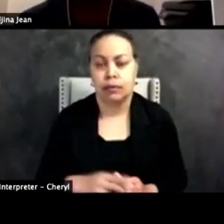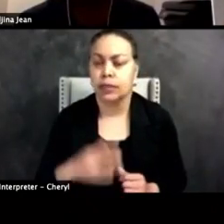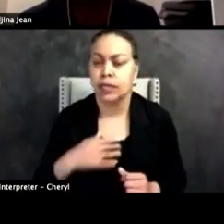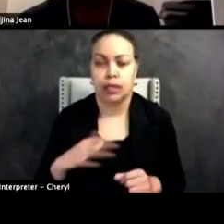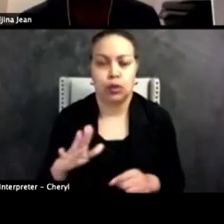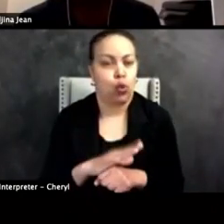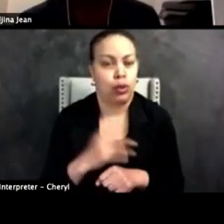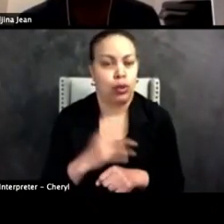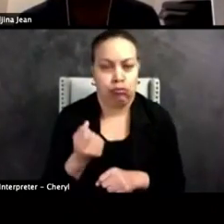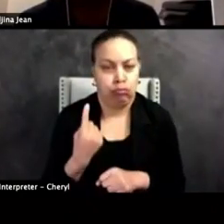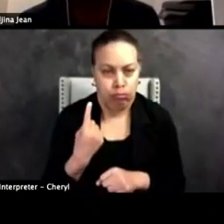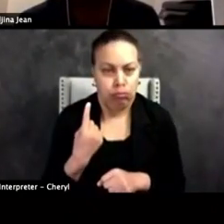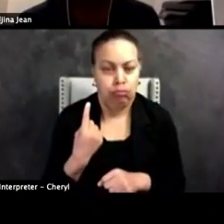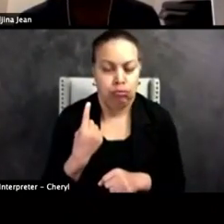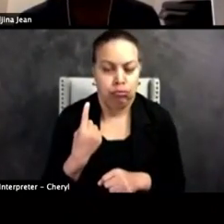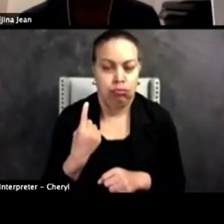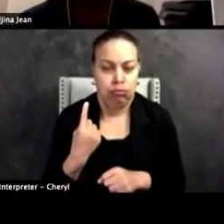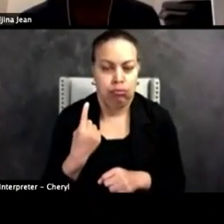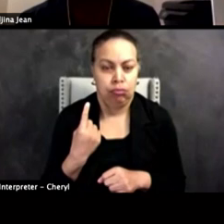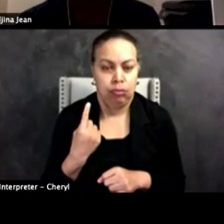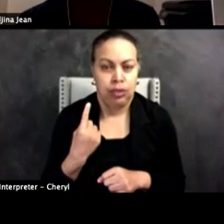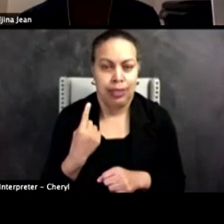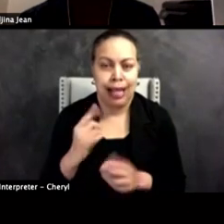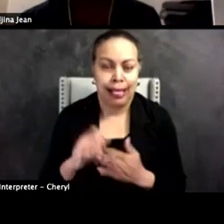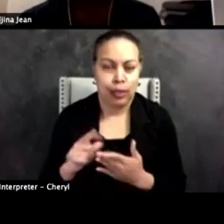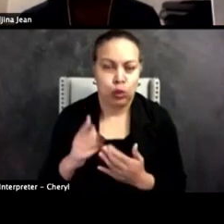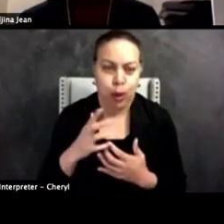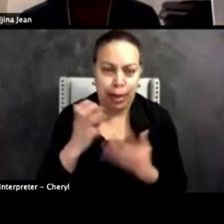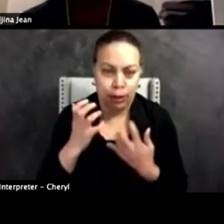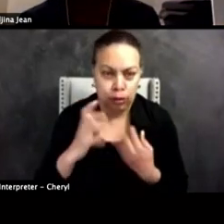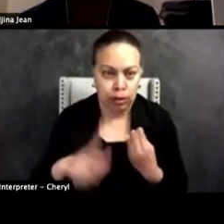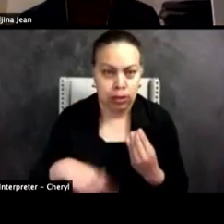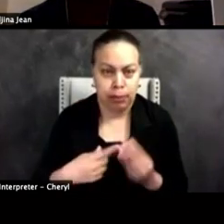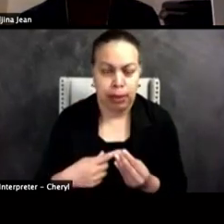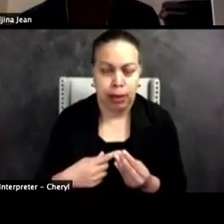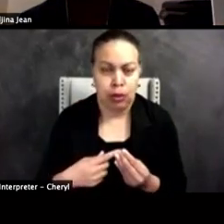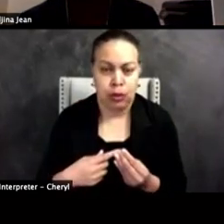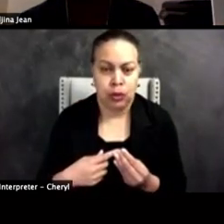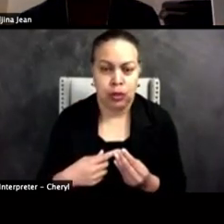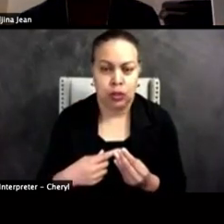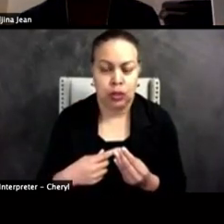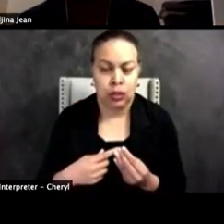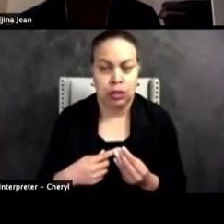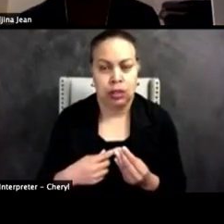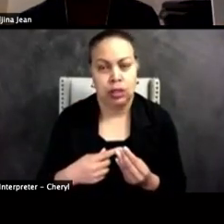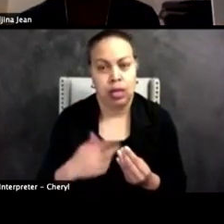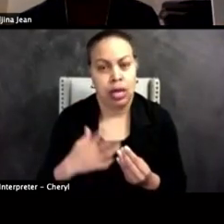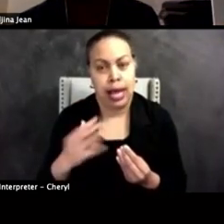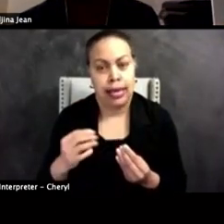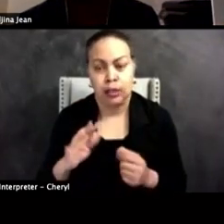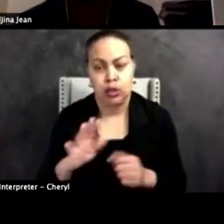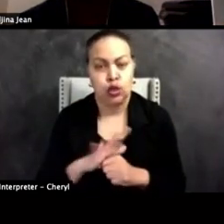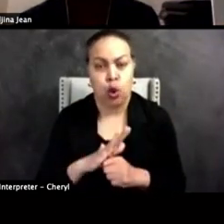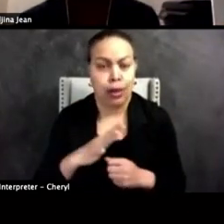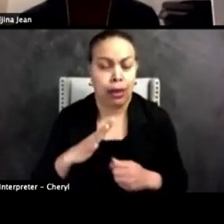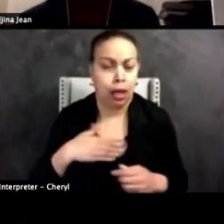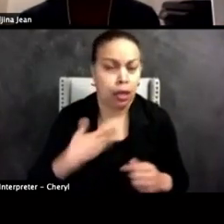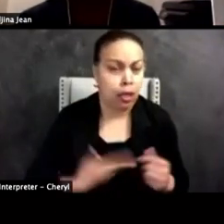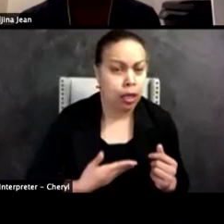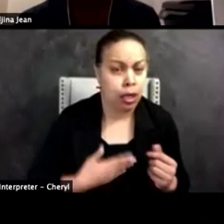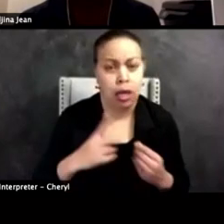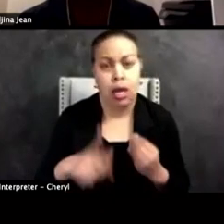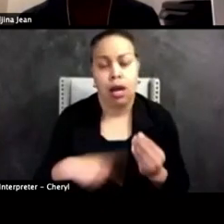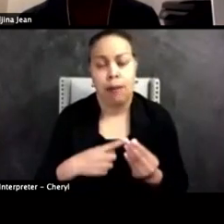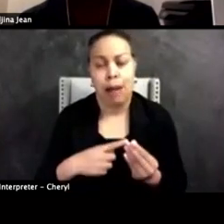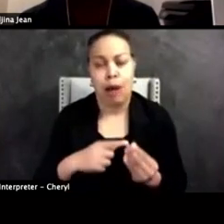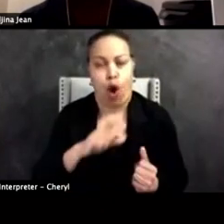understand being angry about and just being totally distraught about police